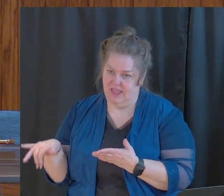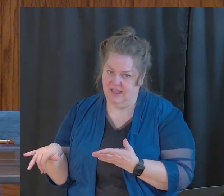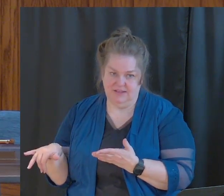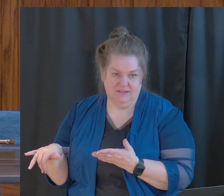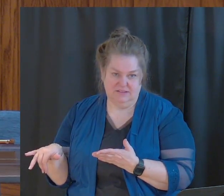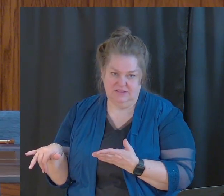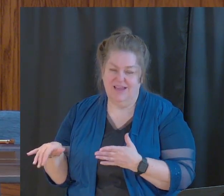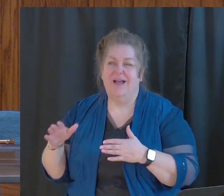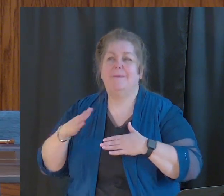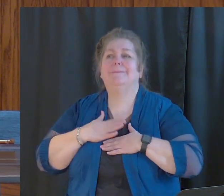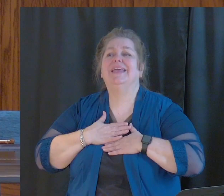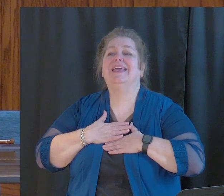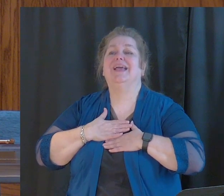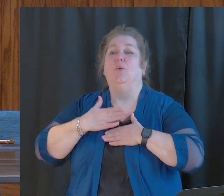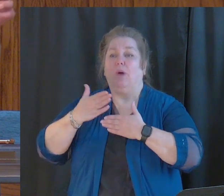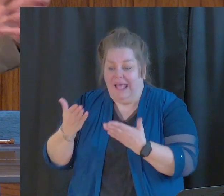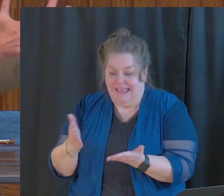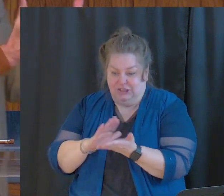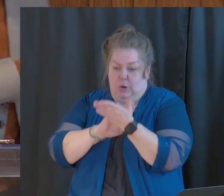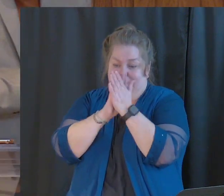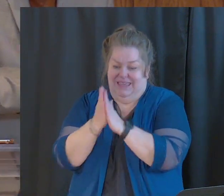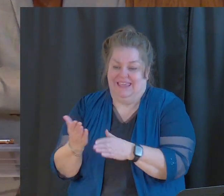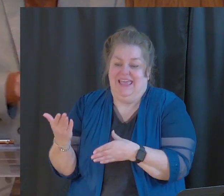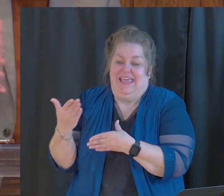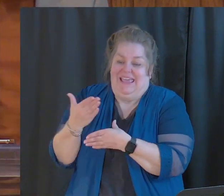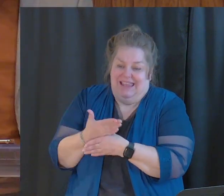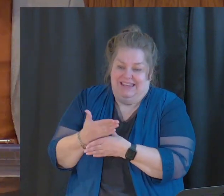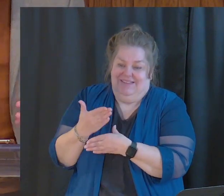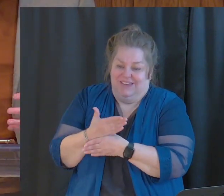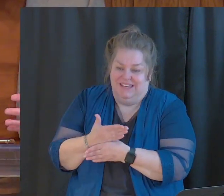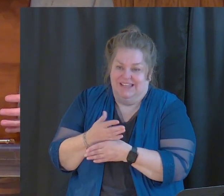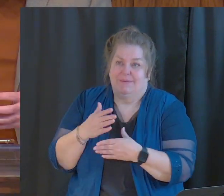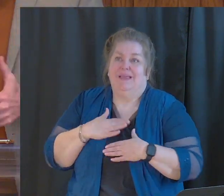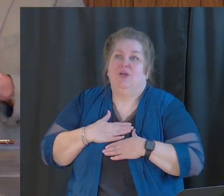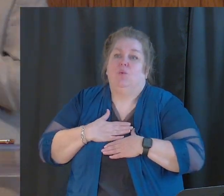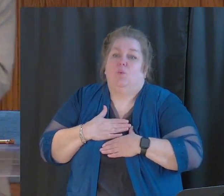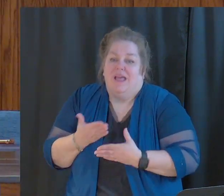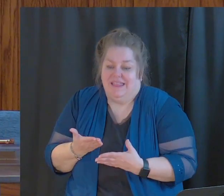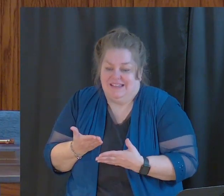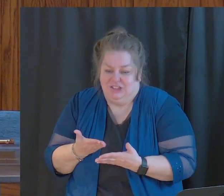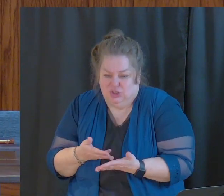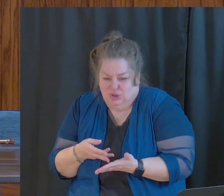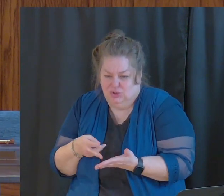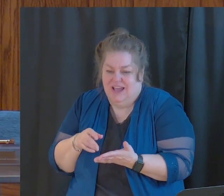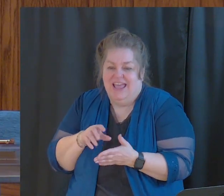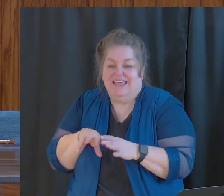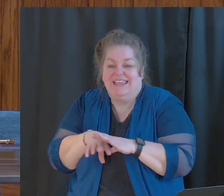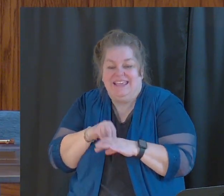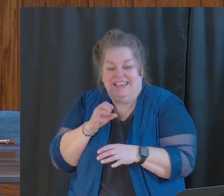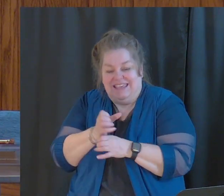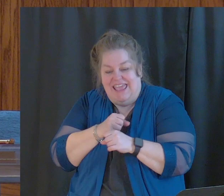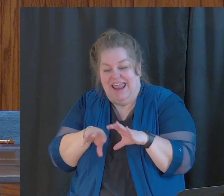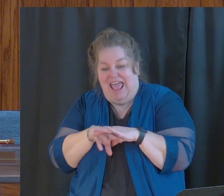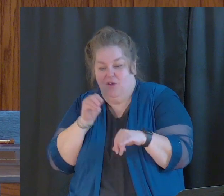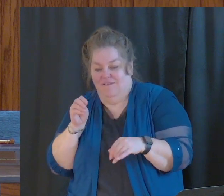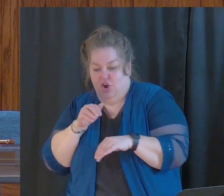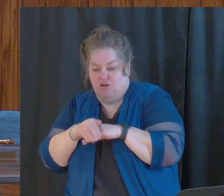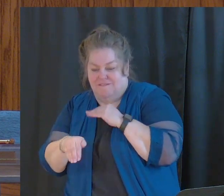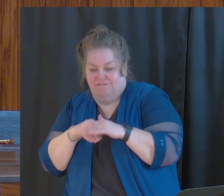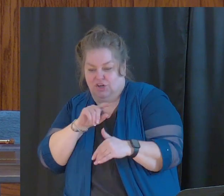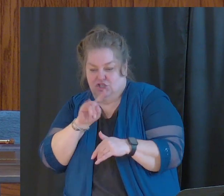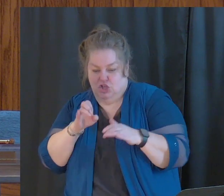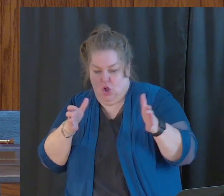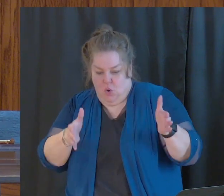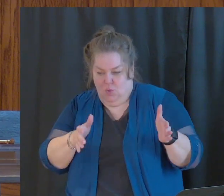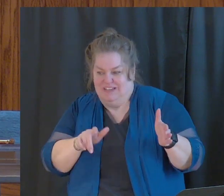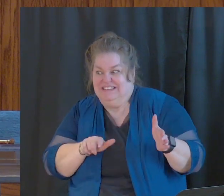Be willing to be inconvenienced, be willing to step out of your comfort zone, not to miss out on the opportunity of a lifetime because we don't